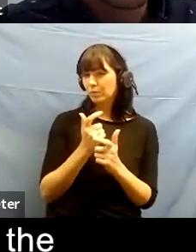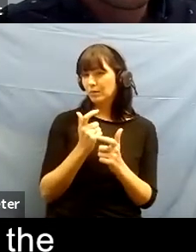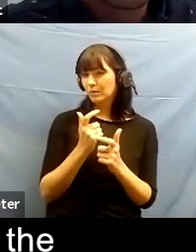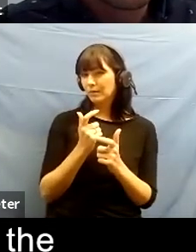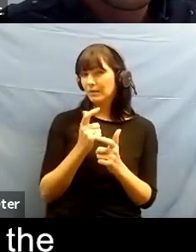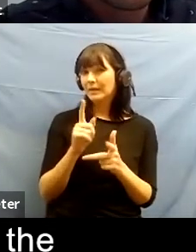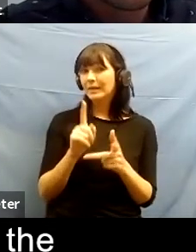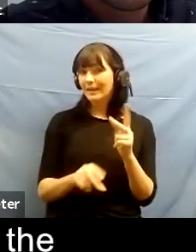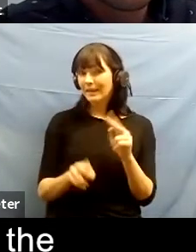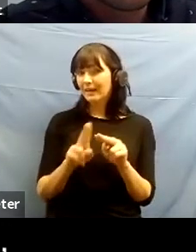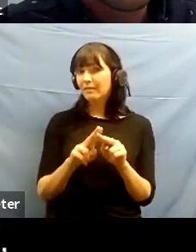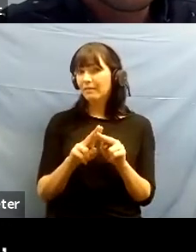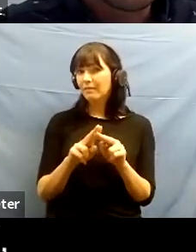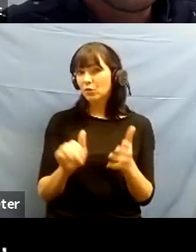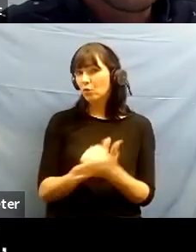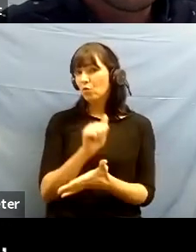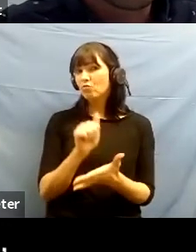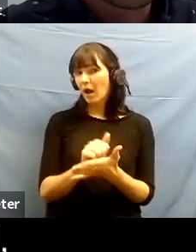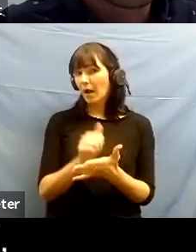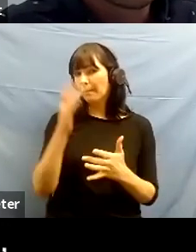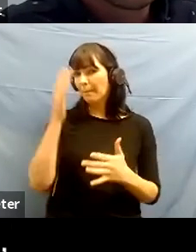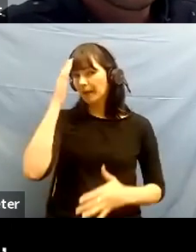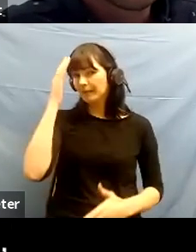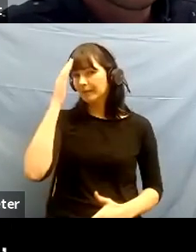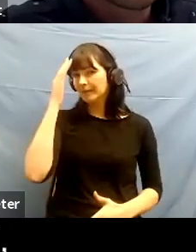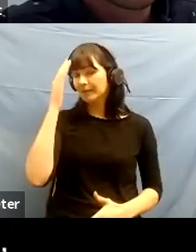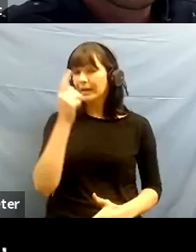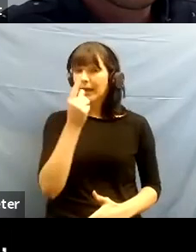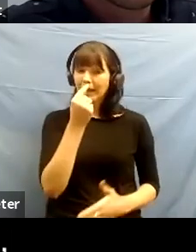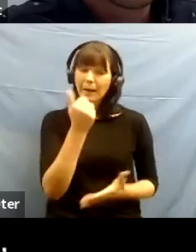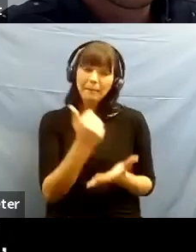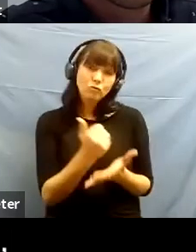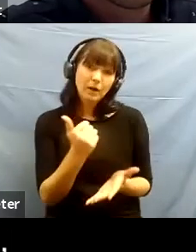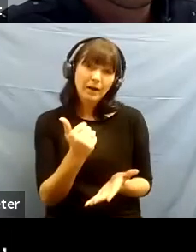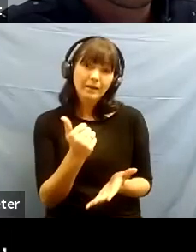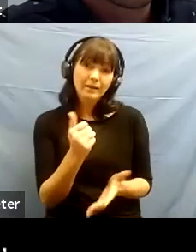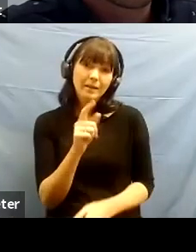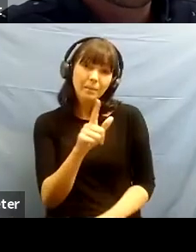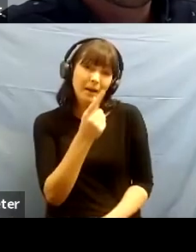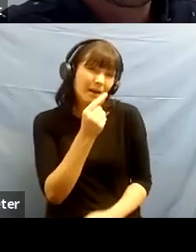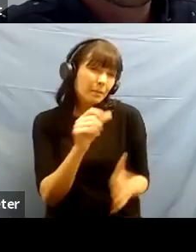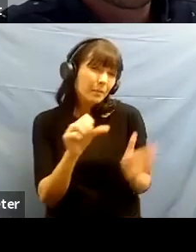it can be great but it's it's it's a double-edged sword